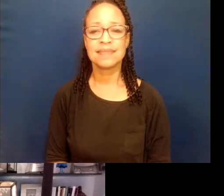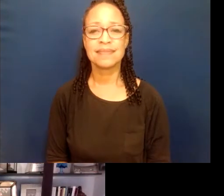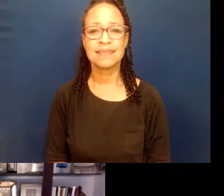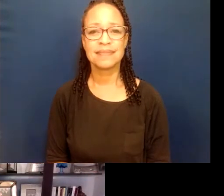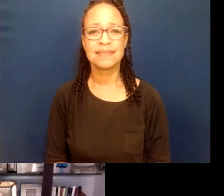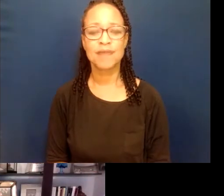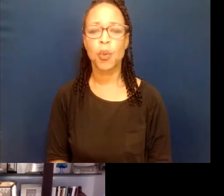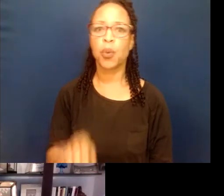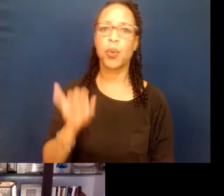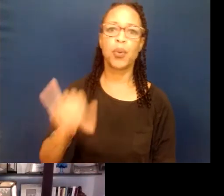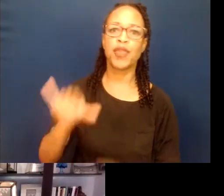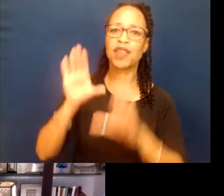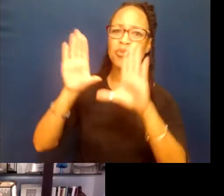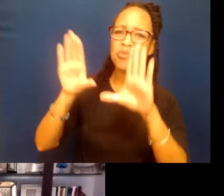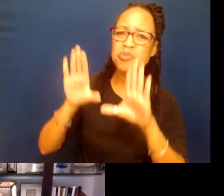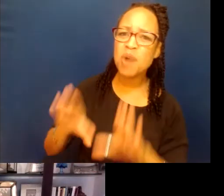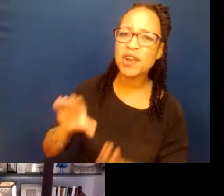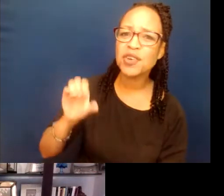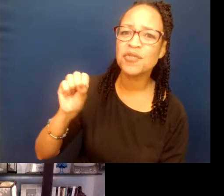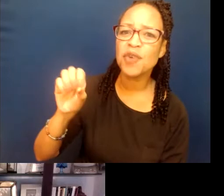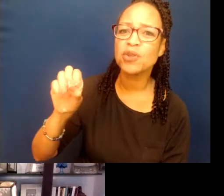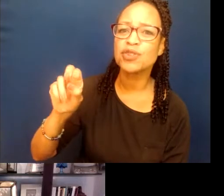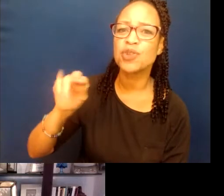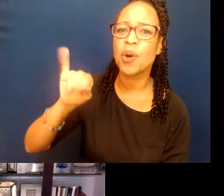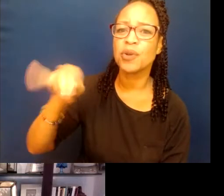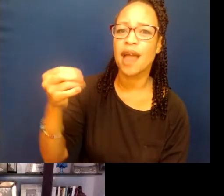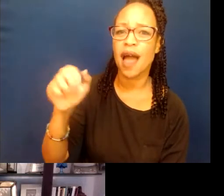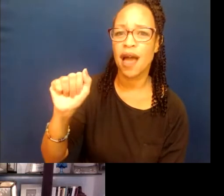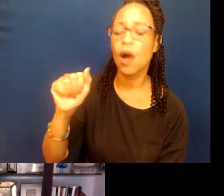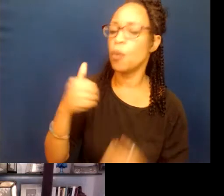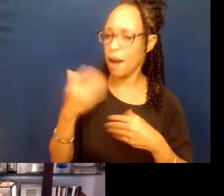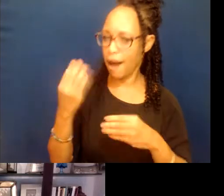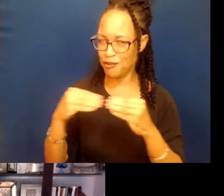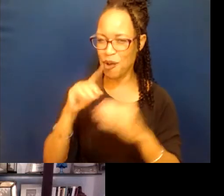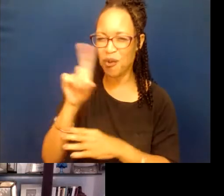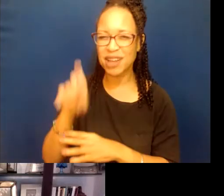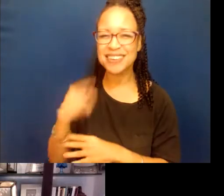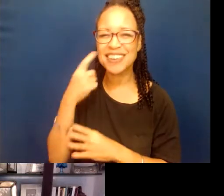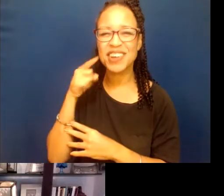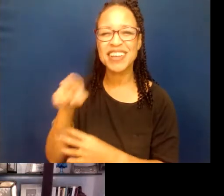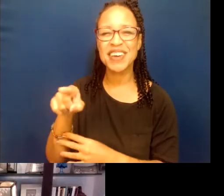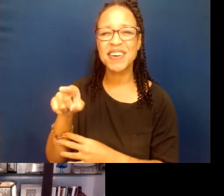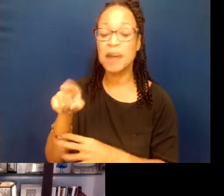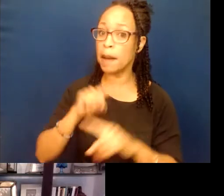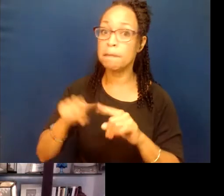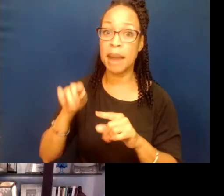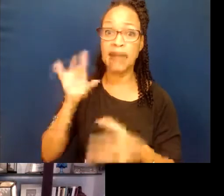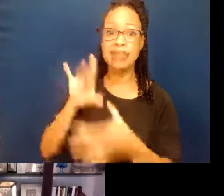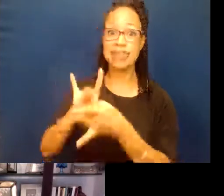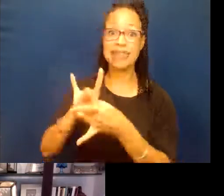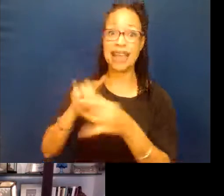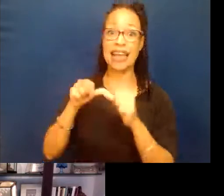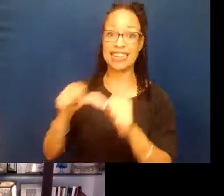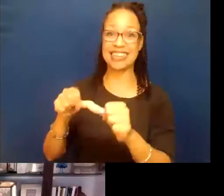That's wonderful, Sonia. Well, we will have further questions for you, but please stay tuned because we have fantastic